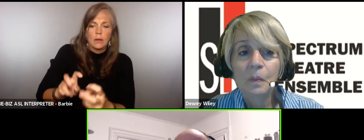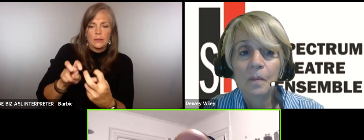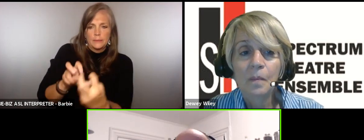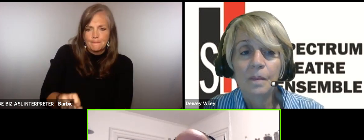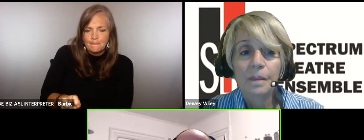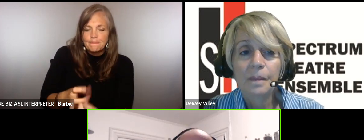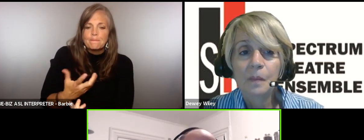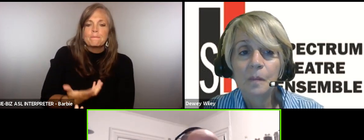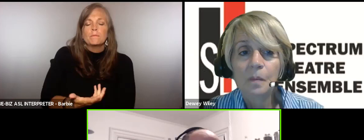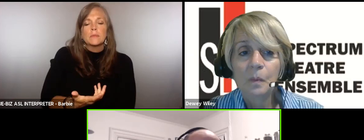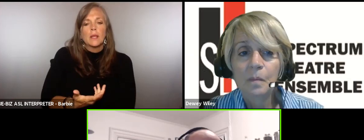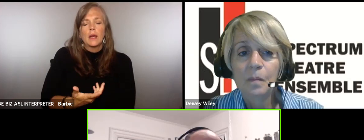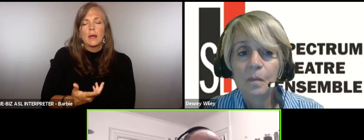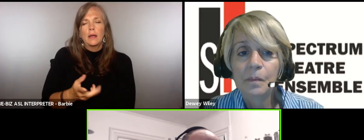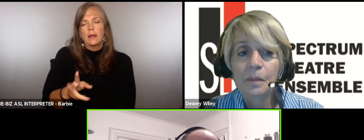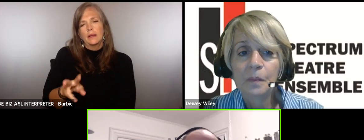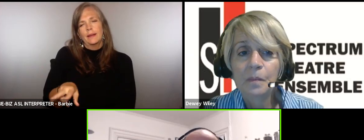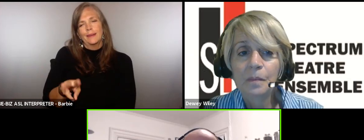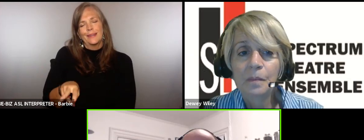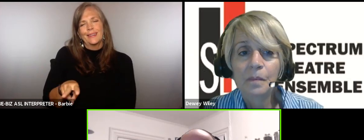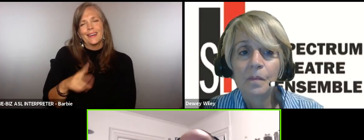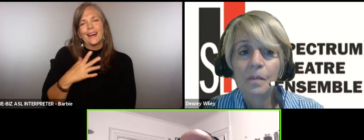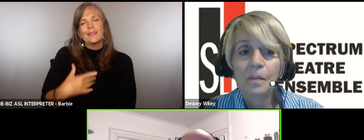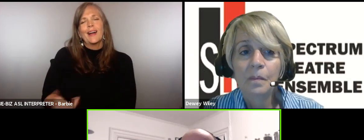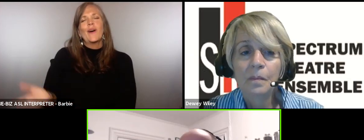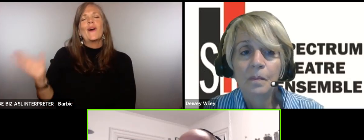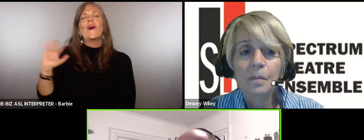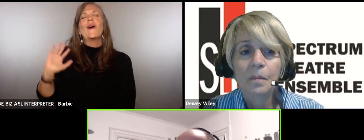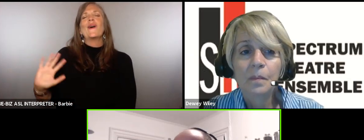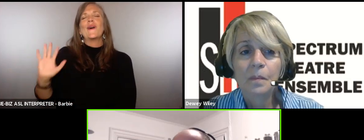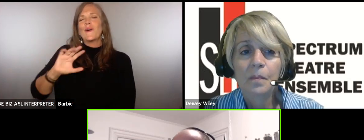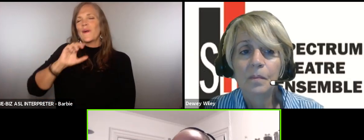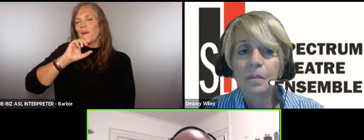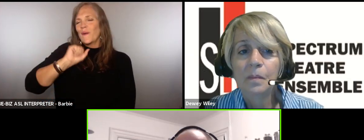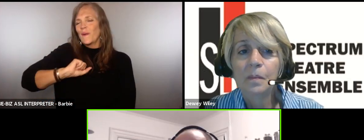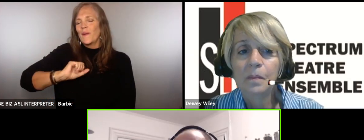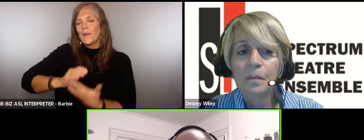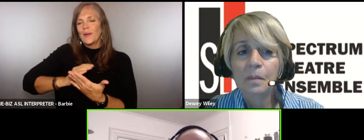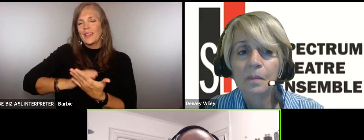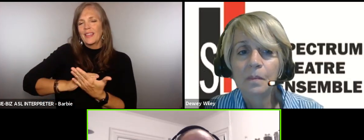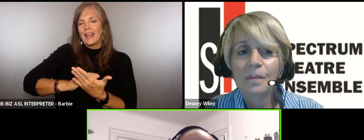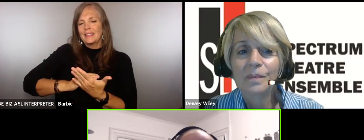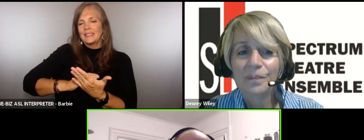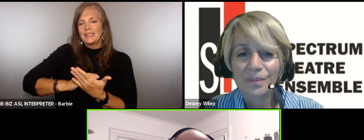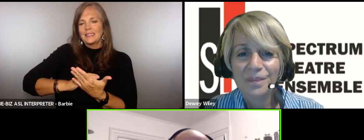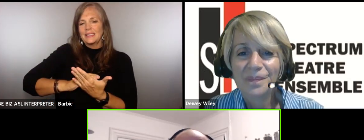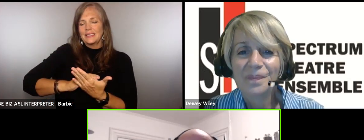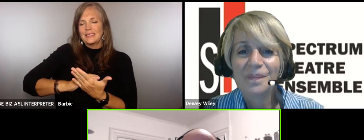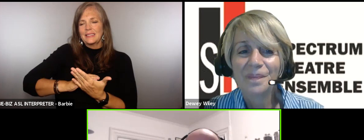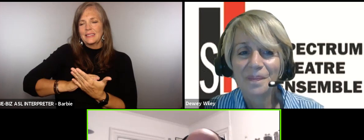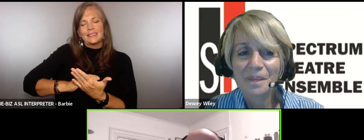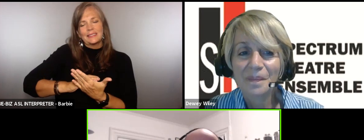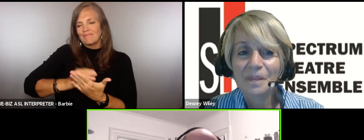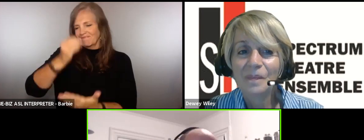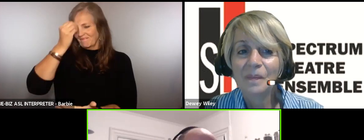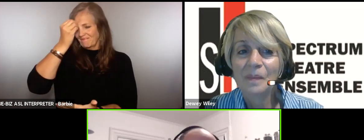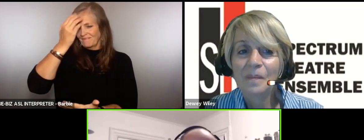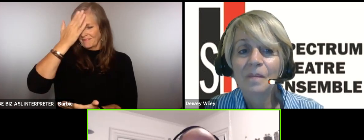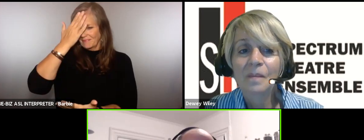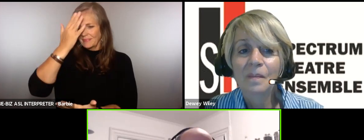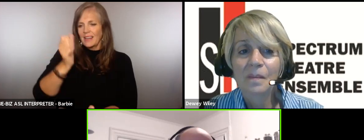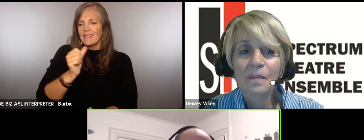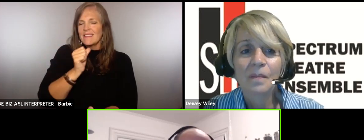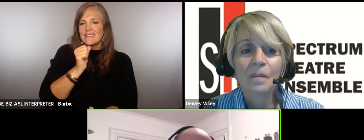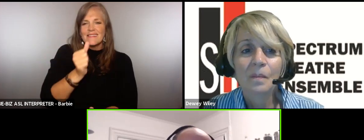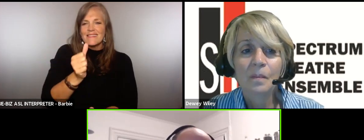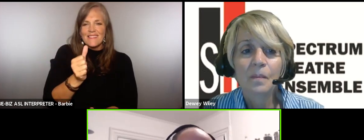know I suddenly realized like how some of these old lessons you know are just really not looked upon favorably these days and they still we can't